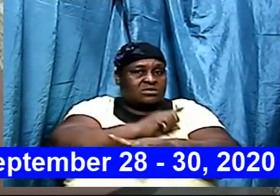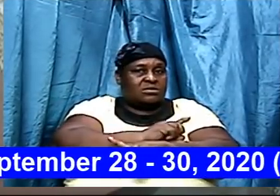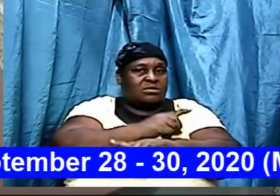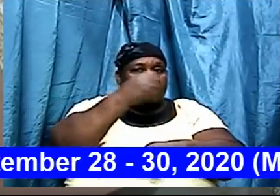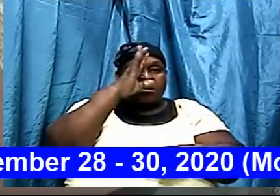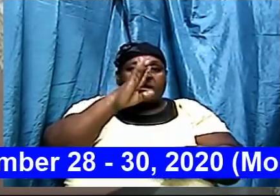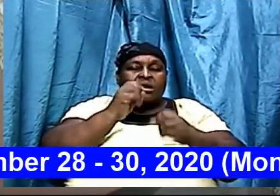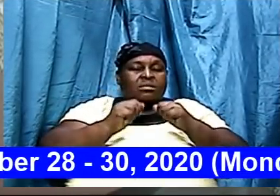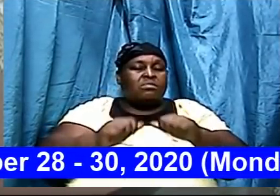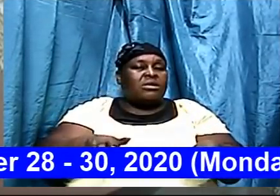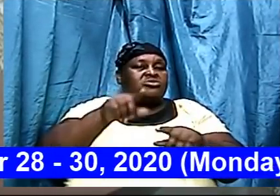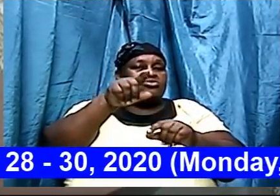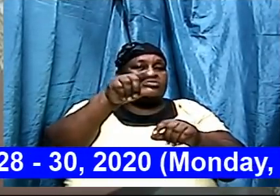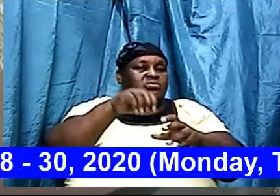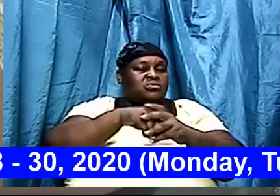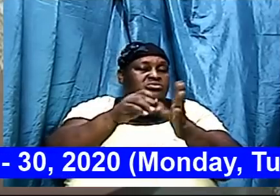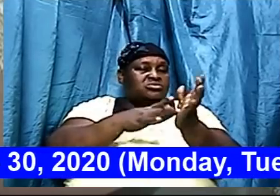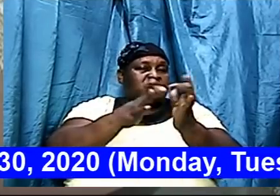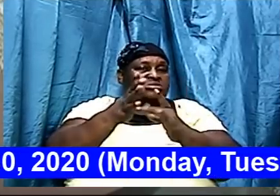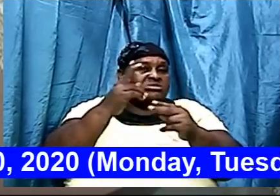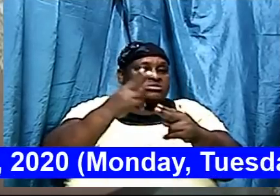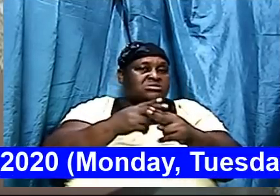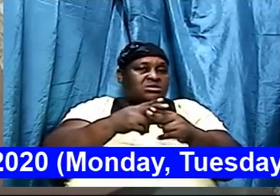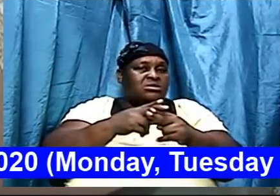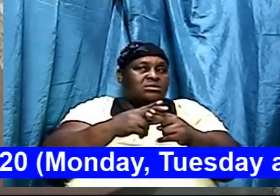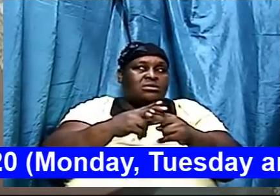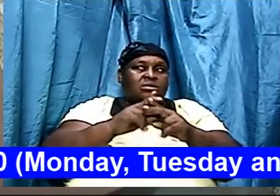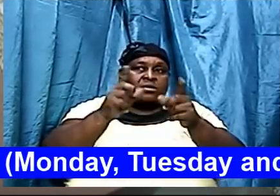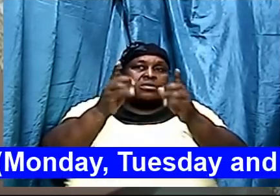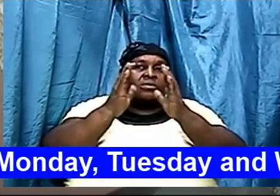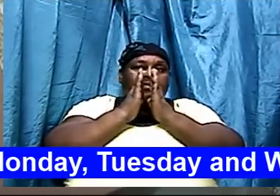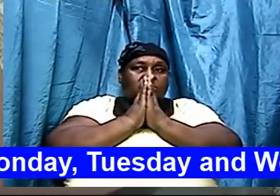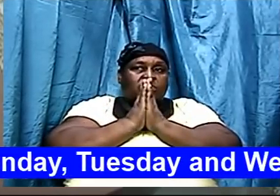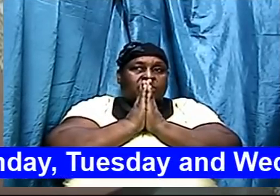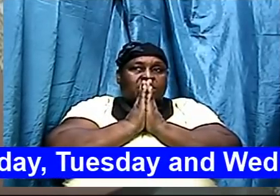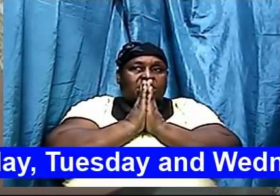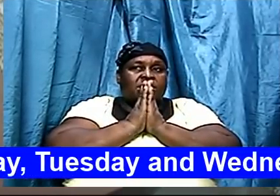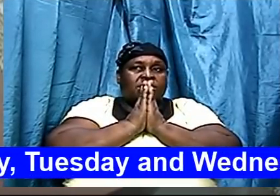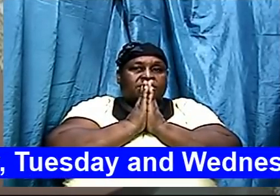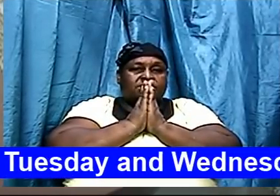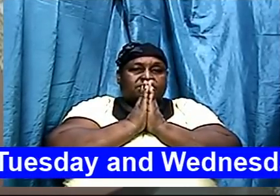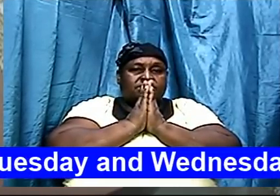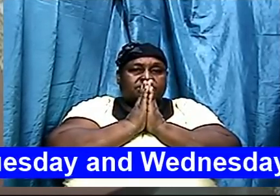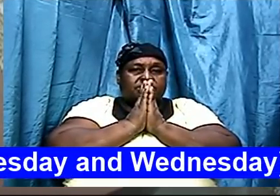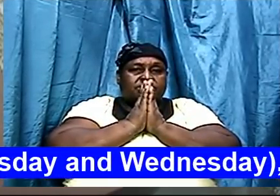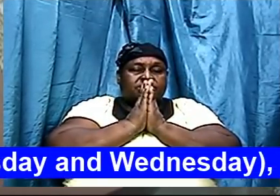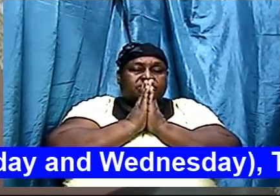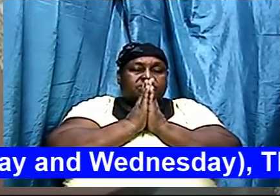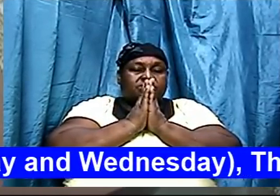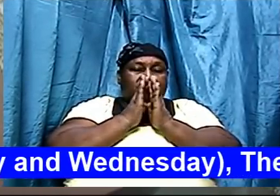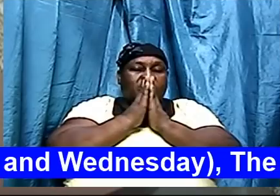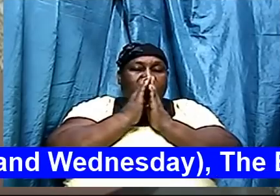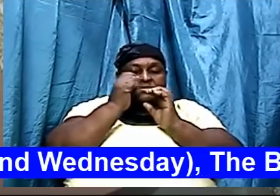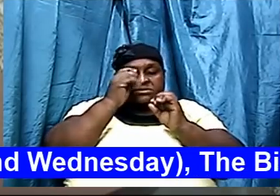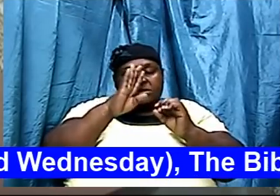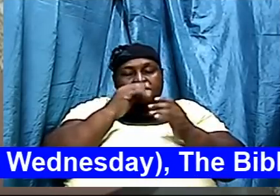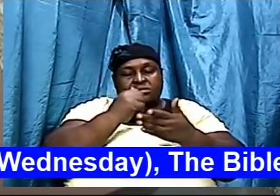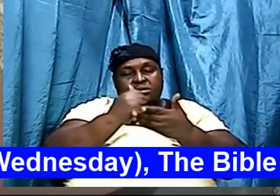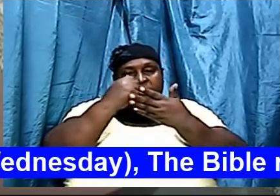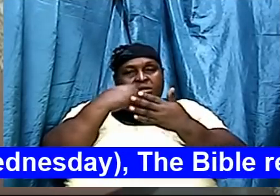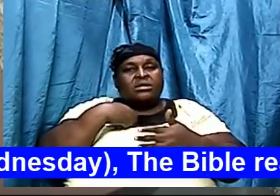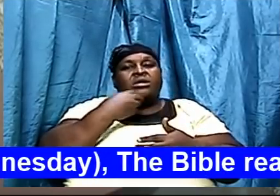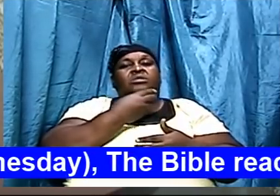in Jesus name we're going to pray we're going to pray Holy Ghost we're going to ask God to help us